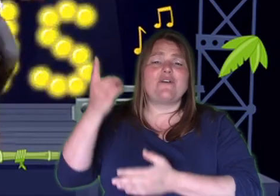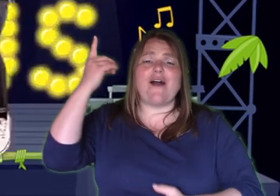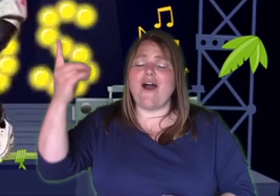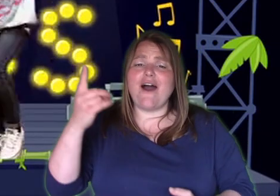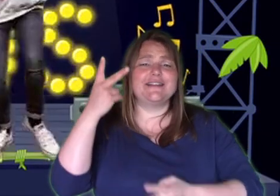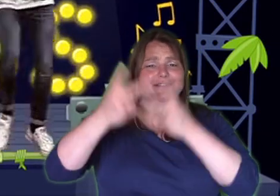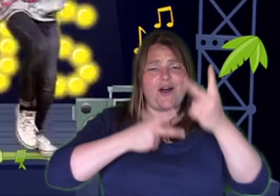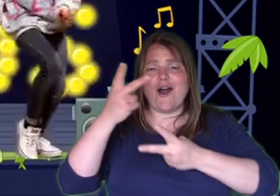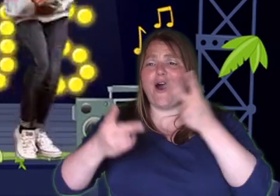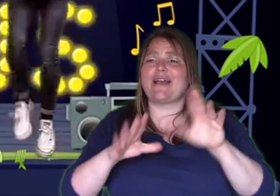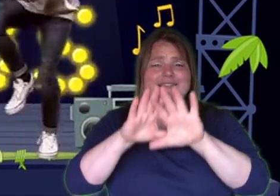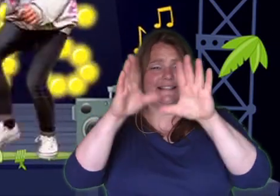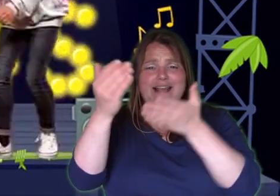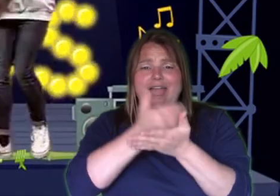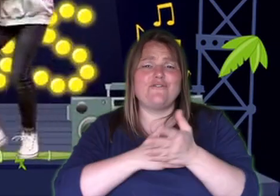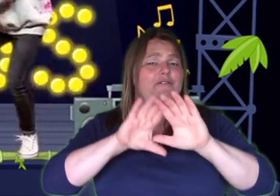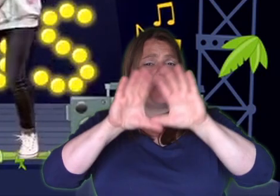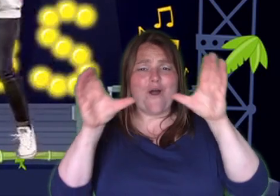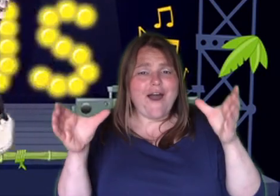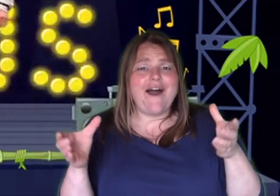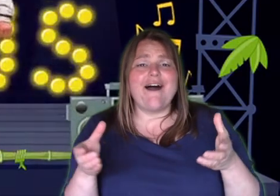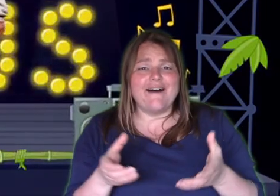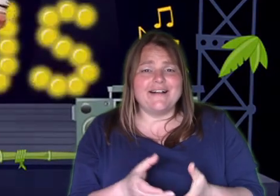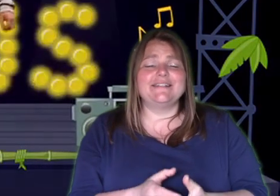about the saviour of the world